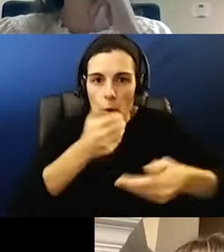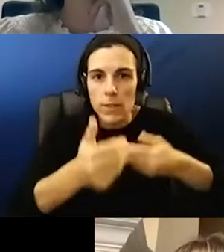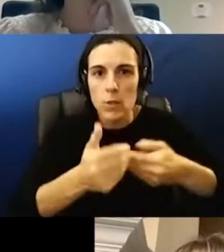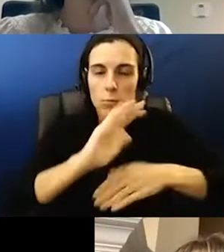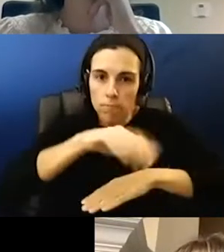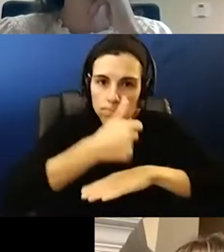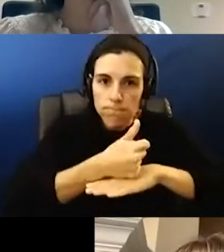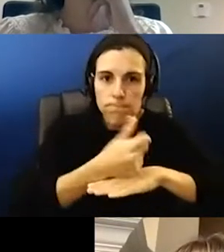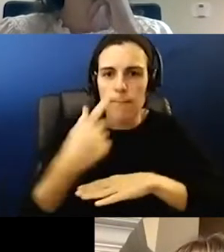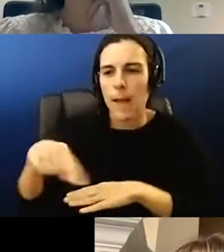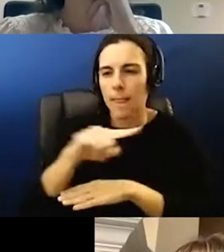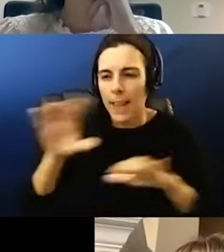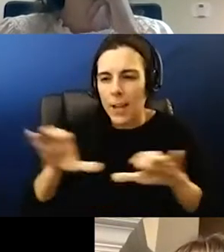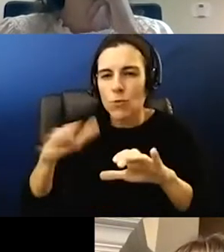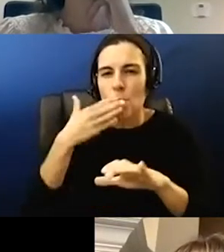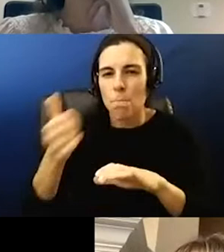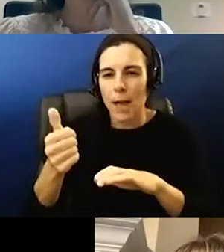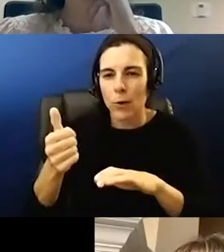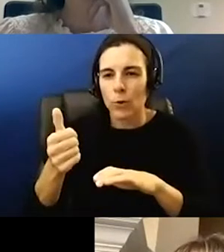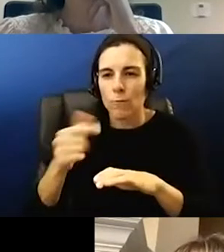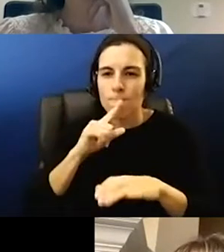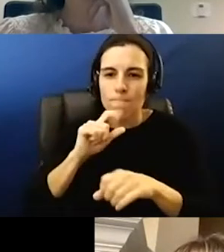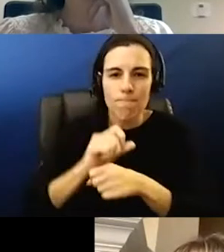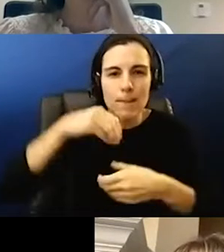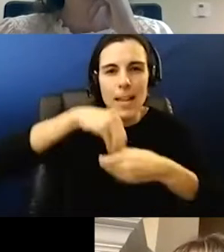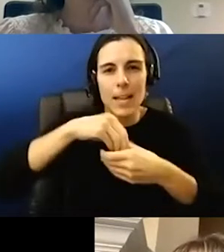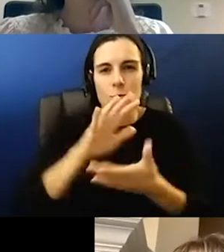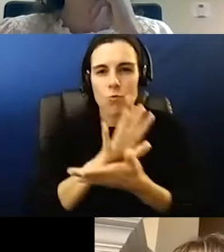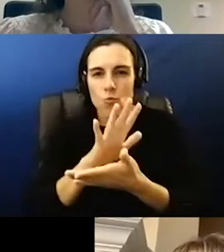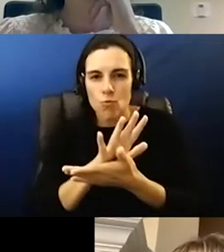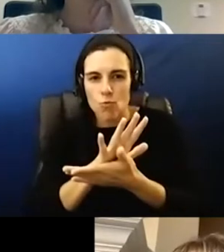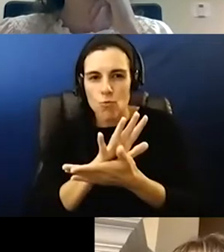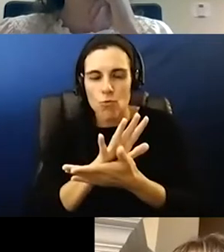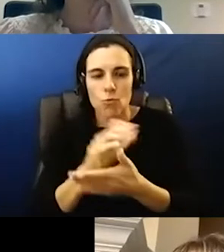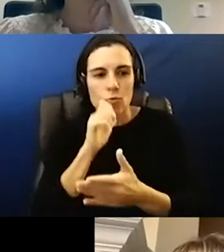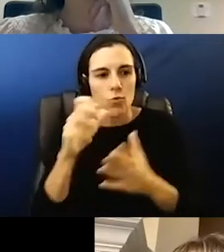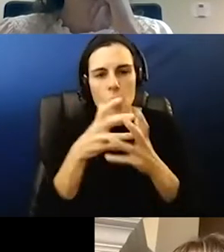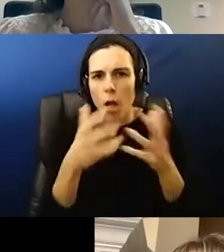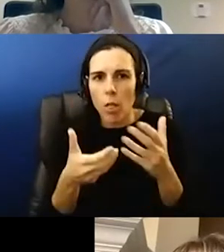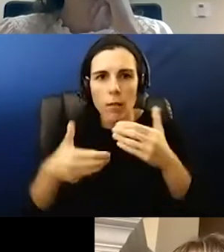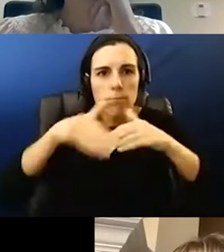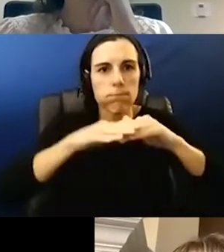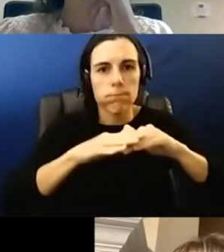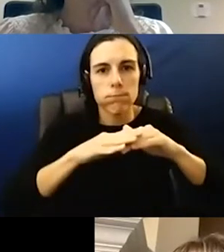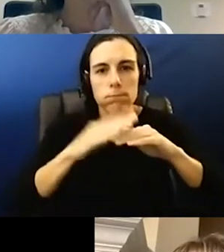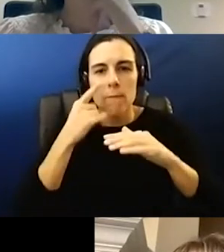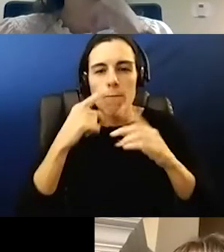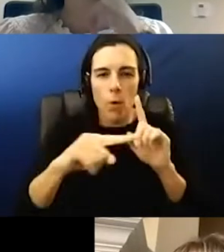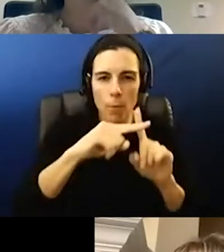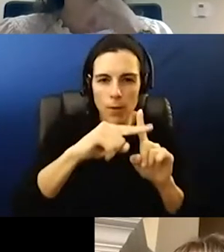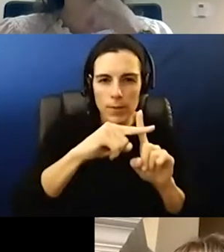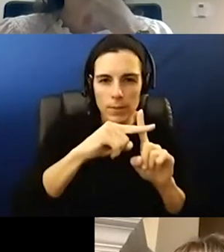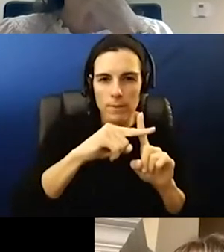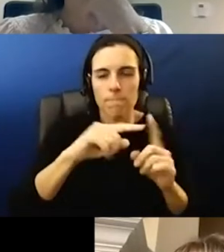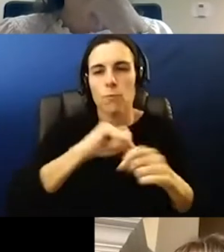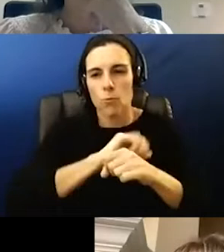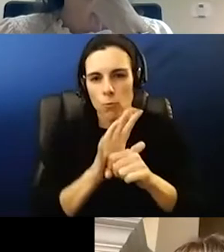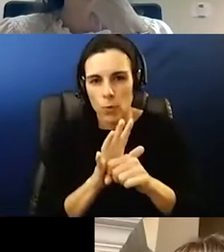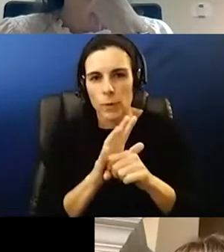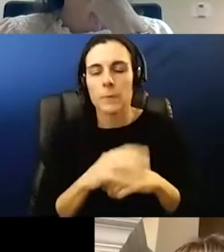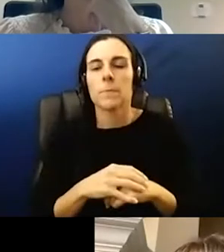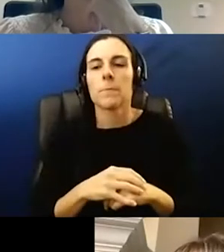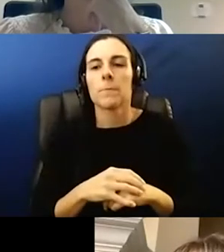in school, meaning that we don't have such a rise in cases. And so we really